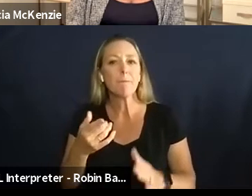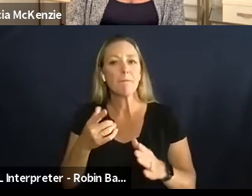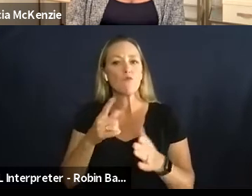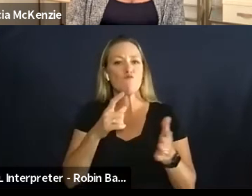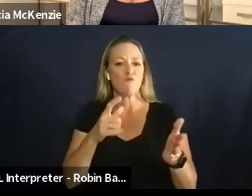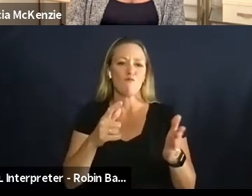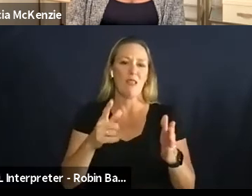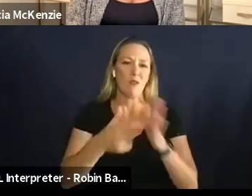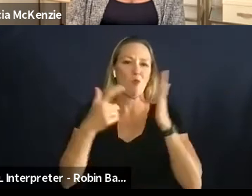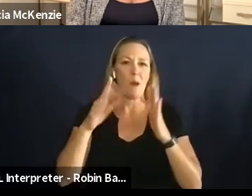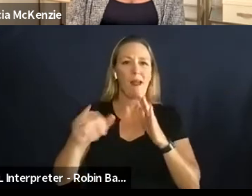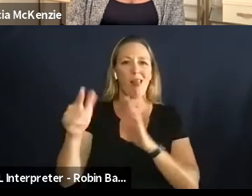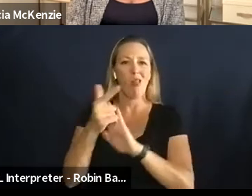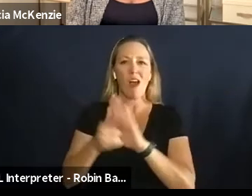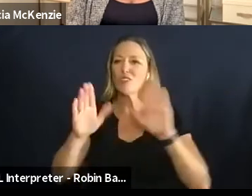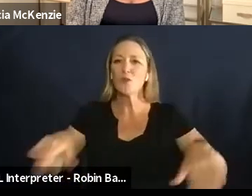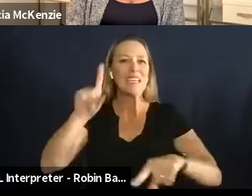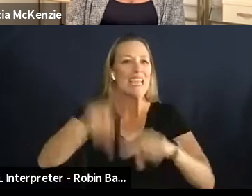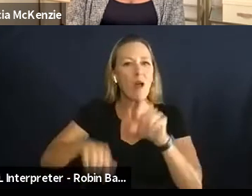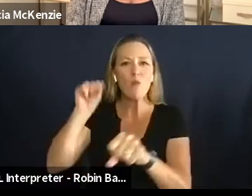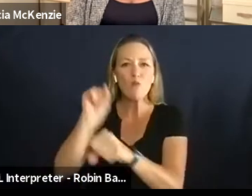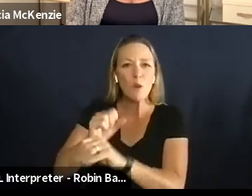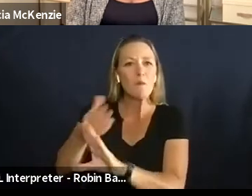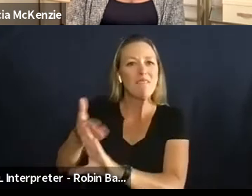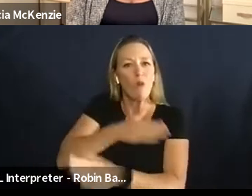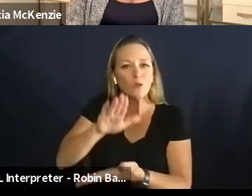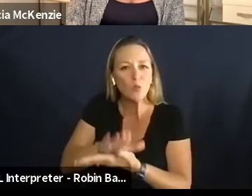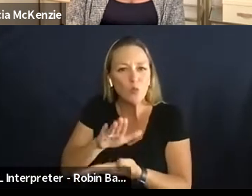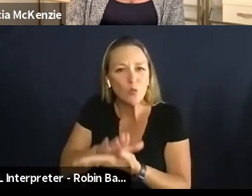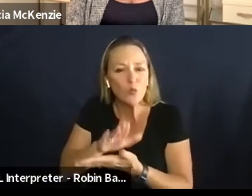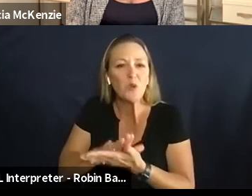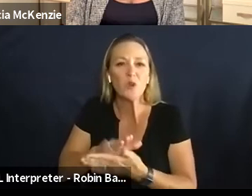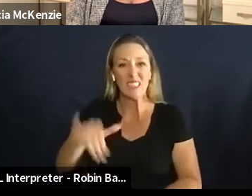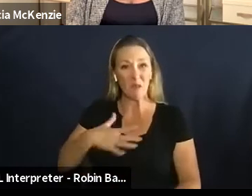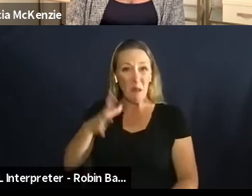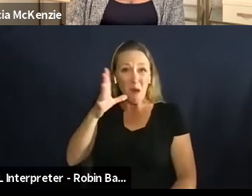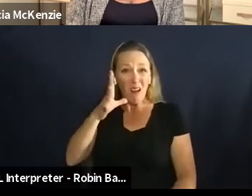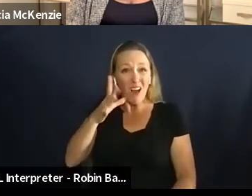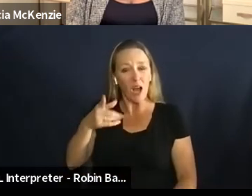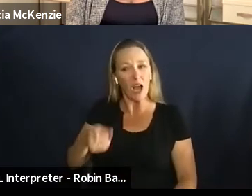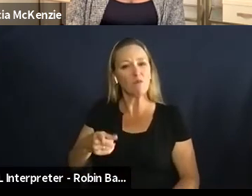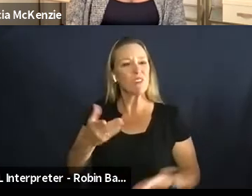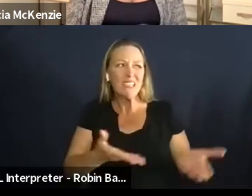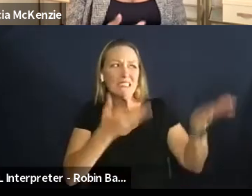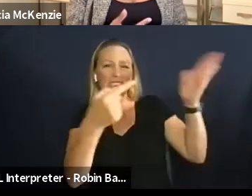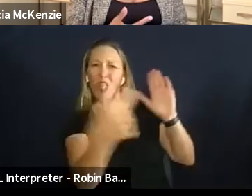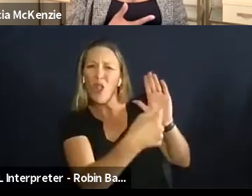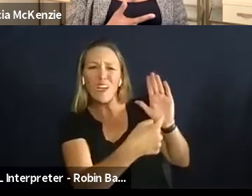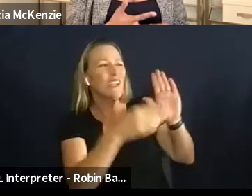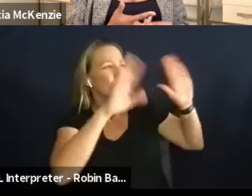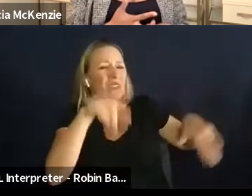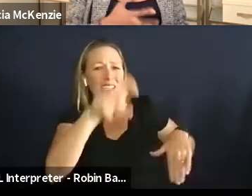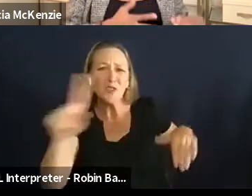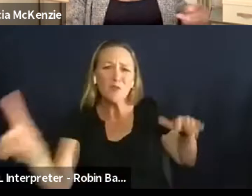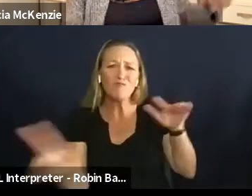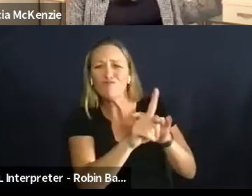coming to school and so that was one thing that she was able to do to really raise awareness around the importance of kids being able to go to school in the morning um and not have